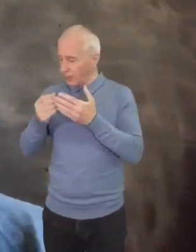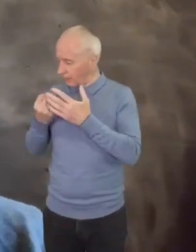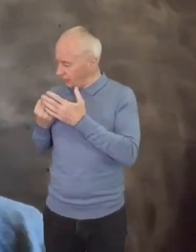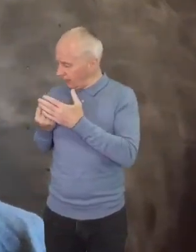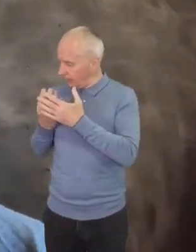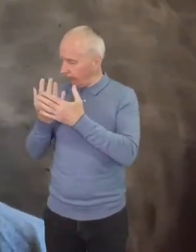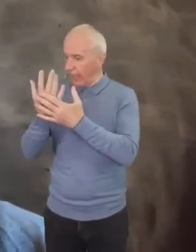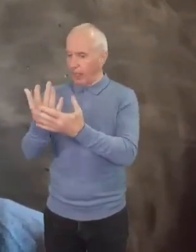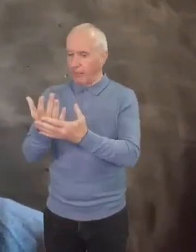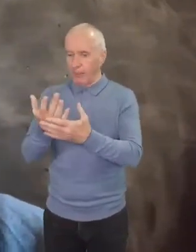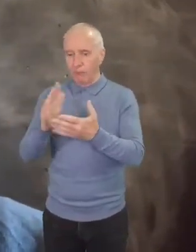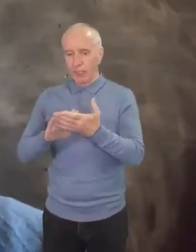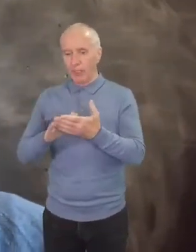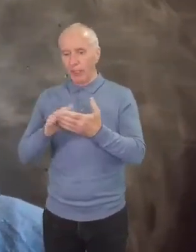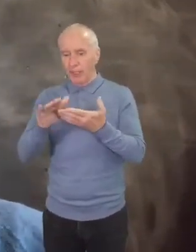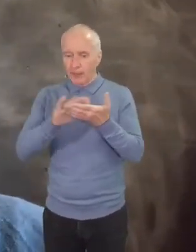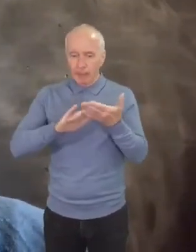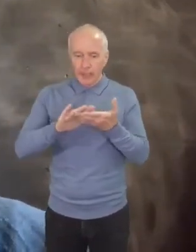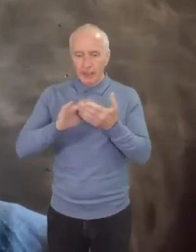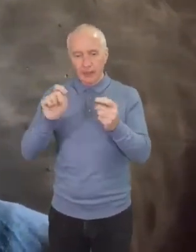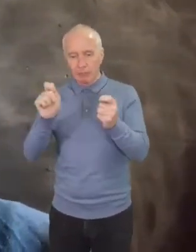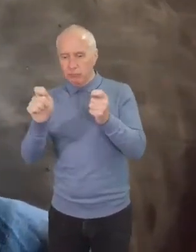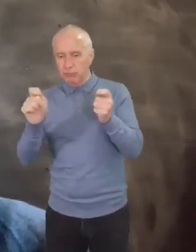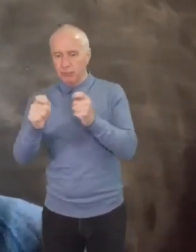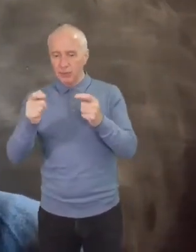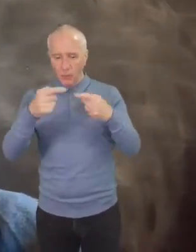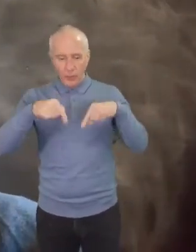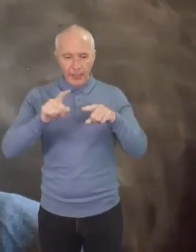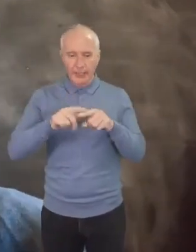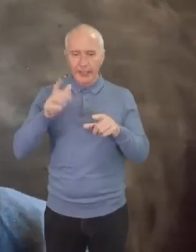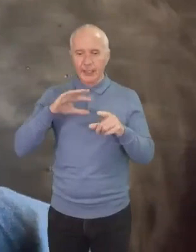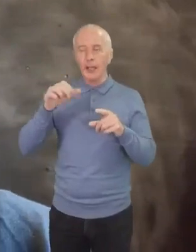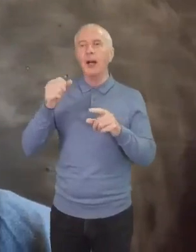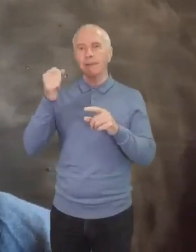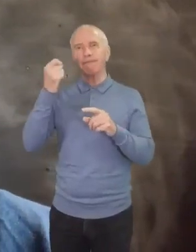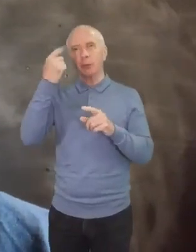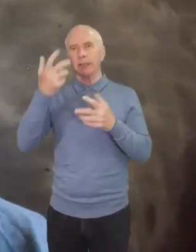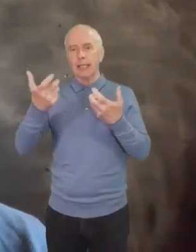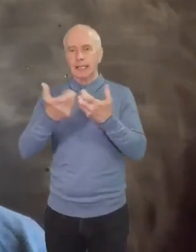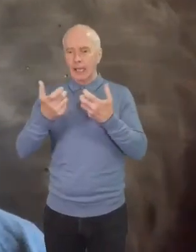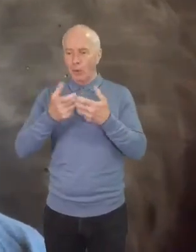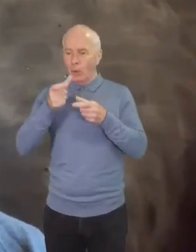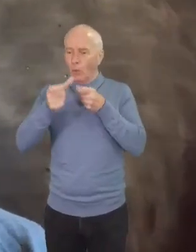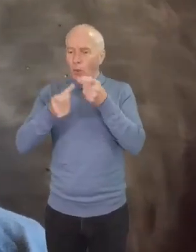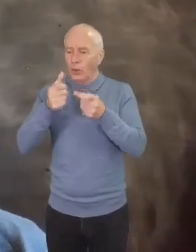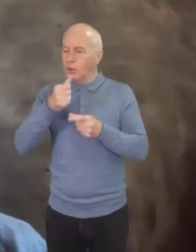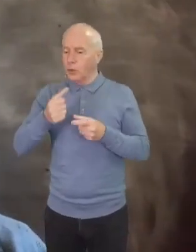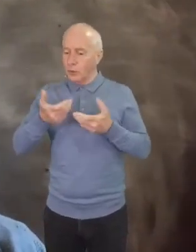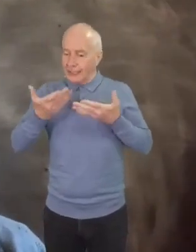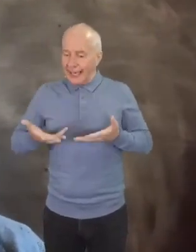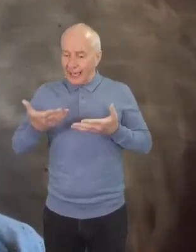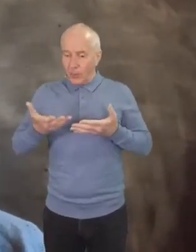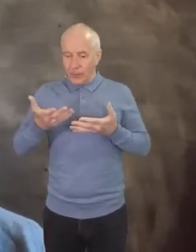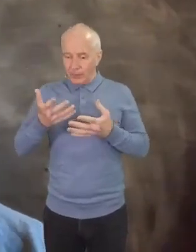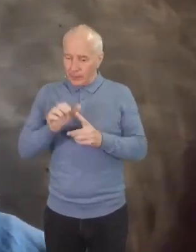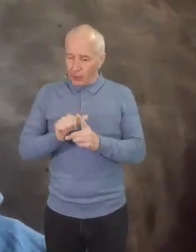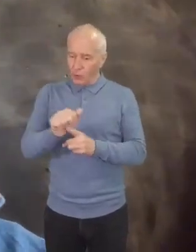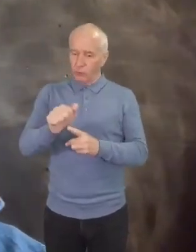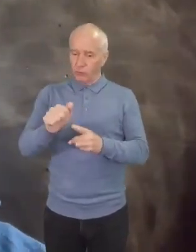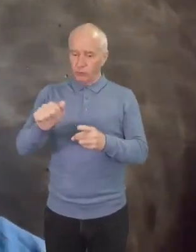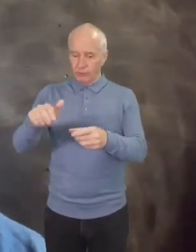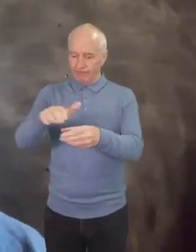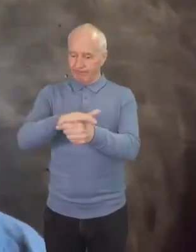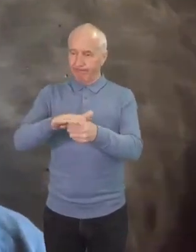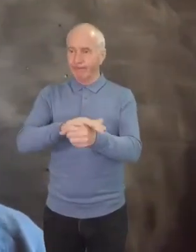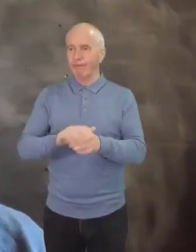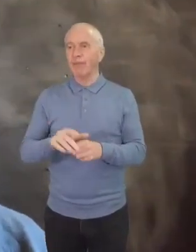emphasis or meaning. So we need to be attentive to how words are landing here and now within our cultural moment. For example,